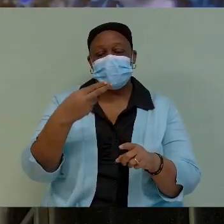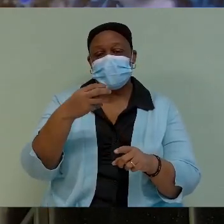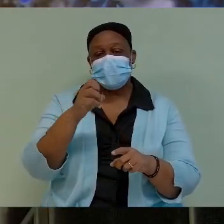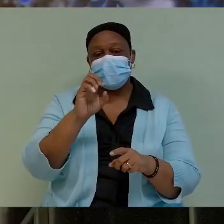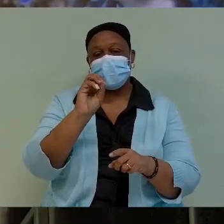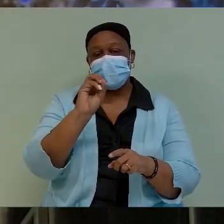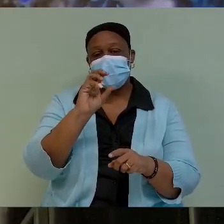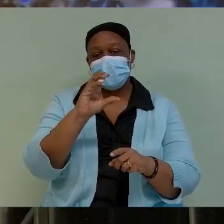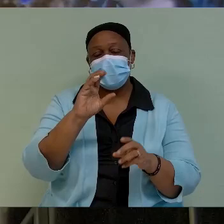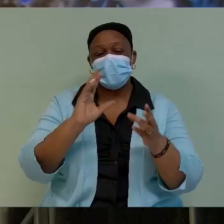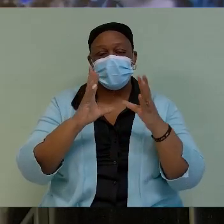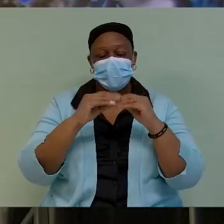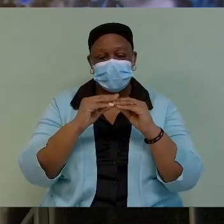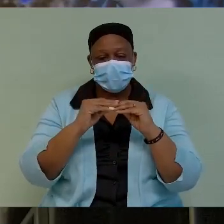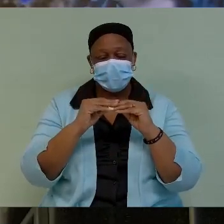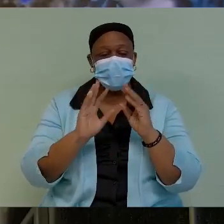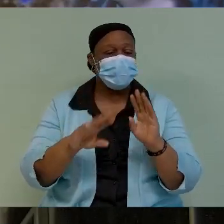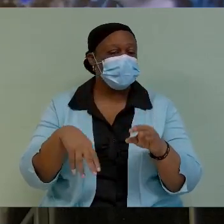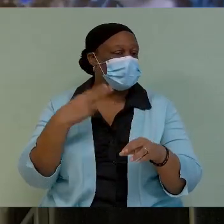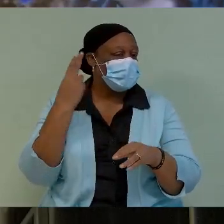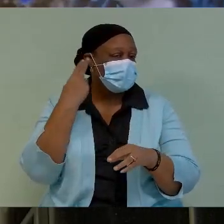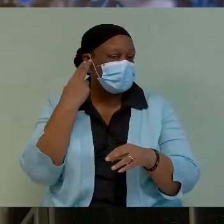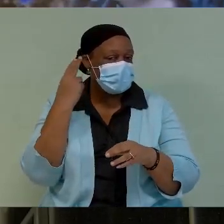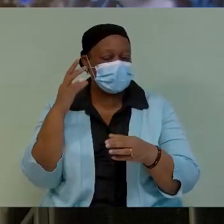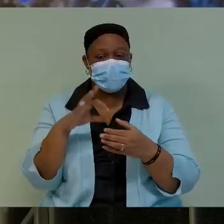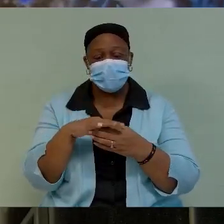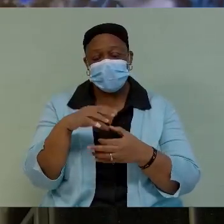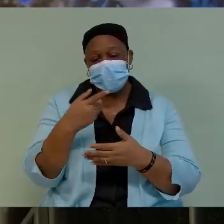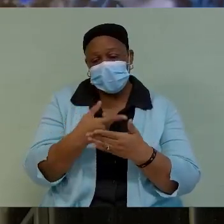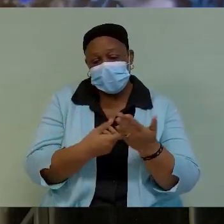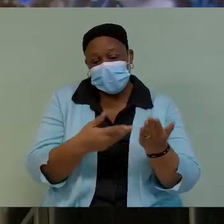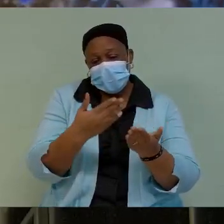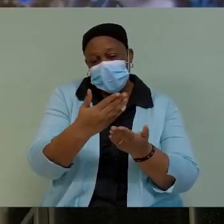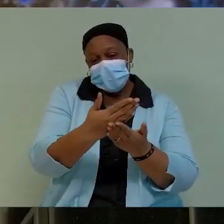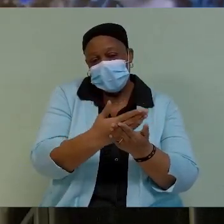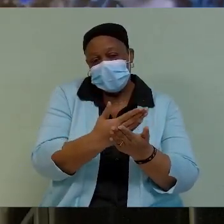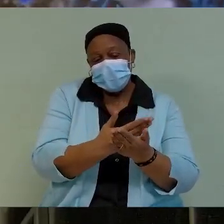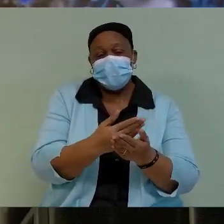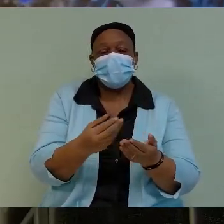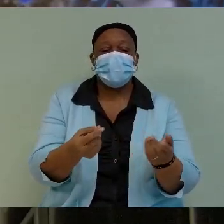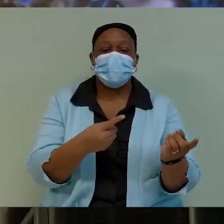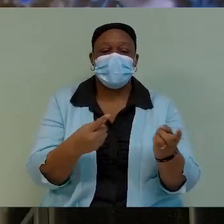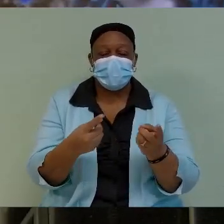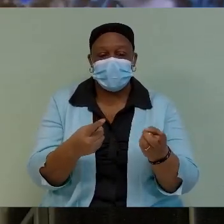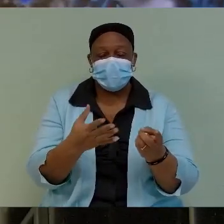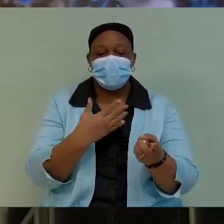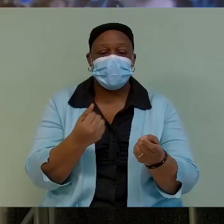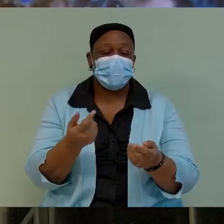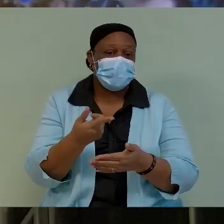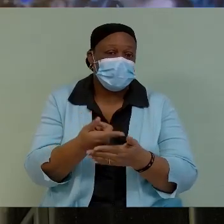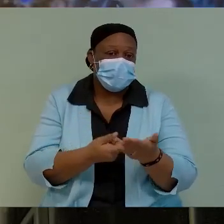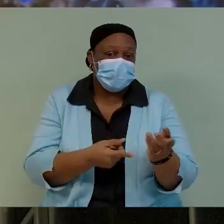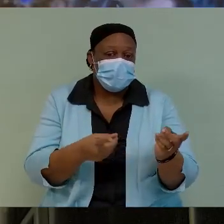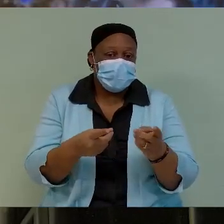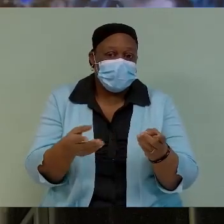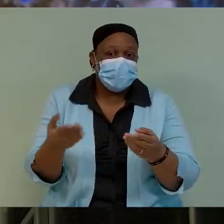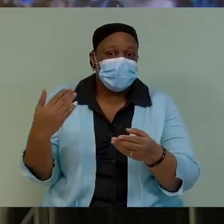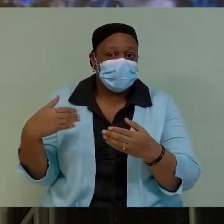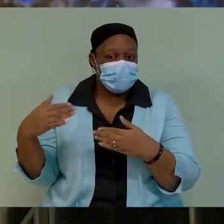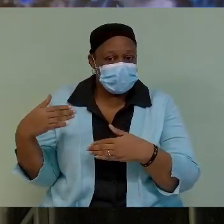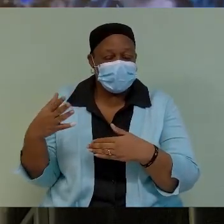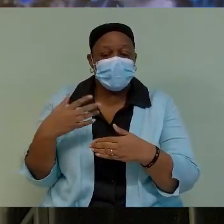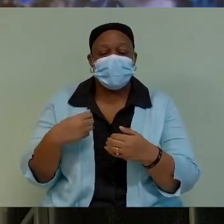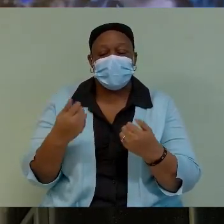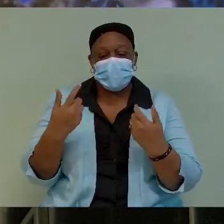meeting, and I was able to hear of what the plans are, what have been done so far, and what the plans are for